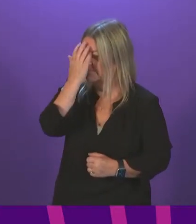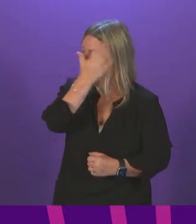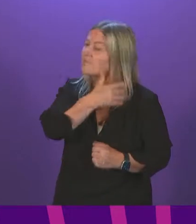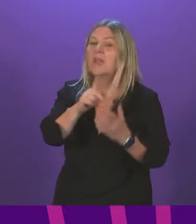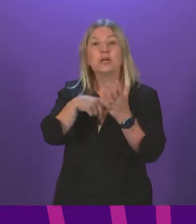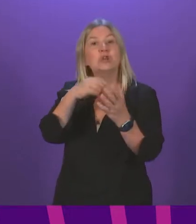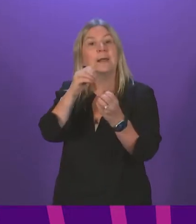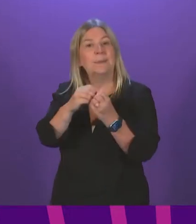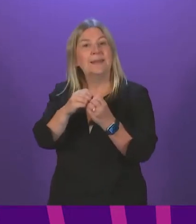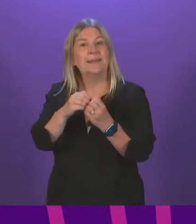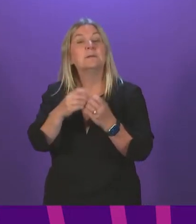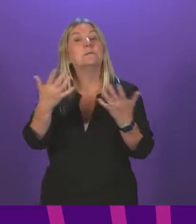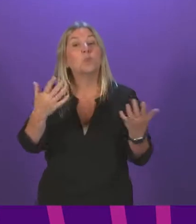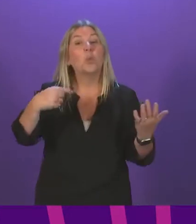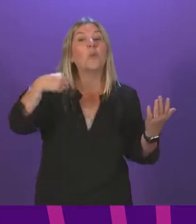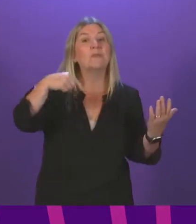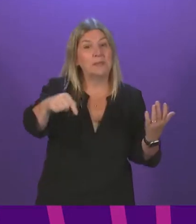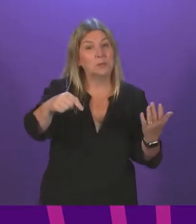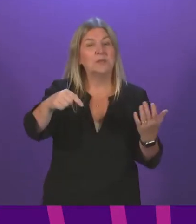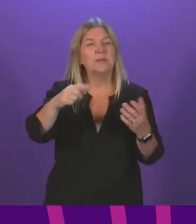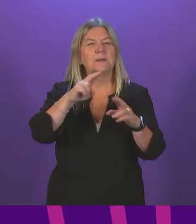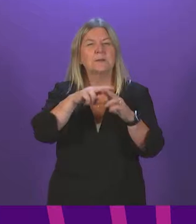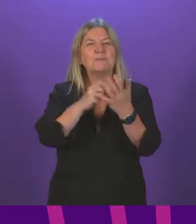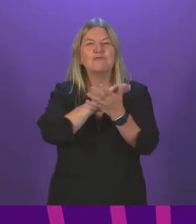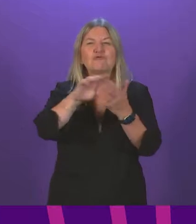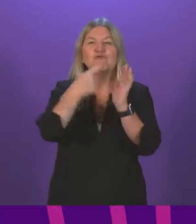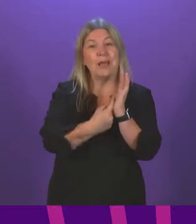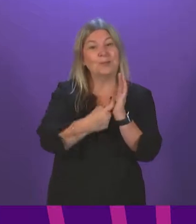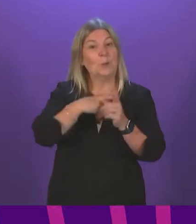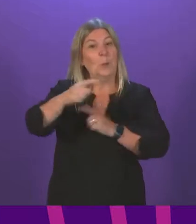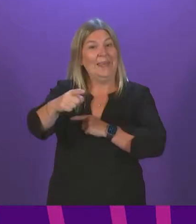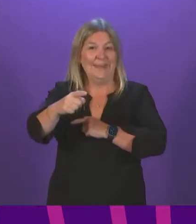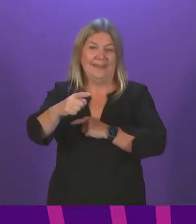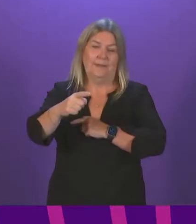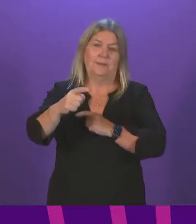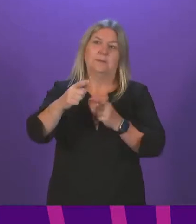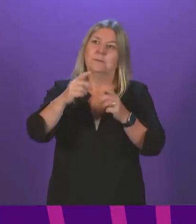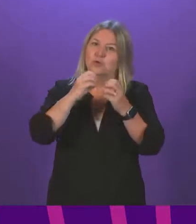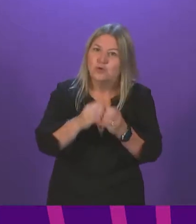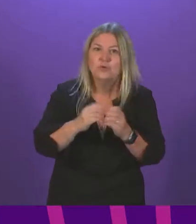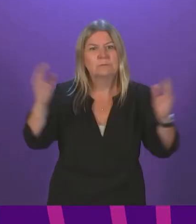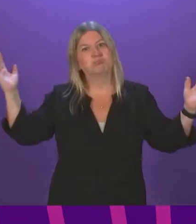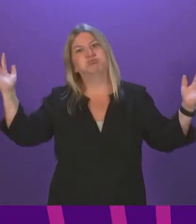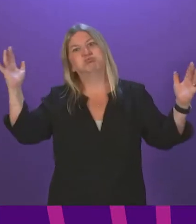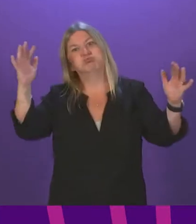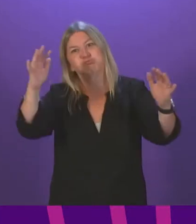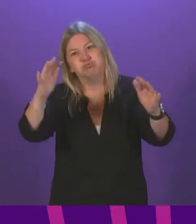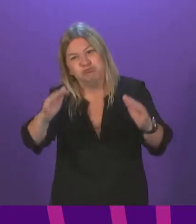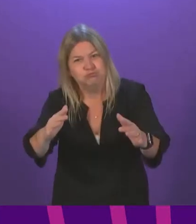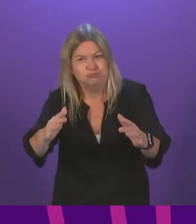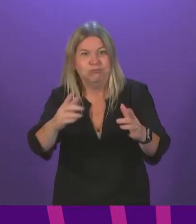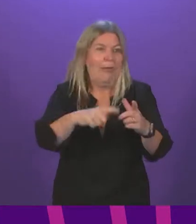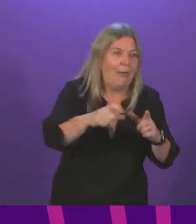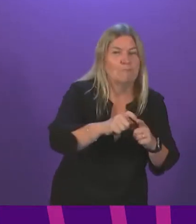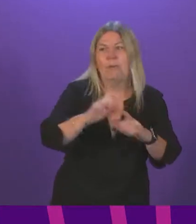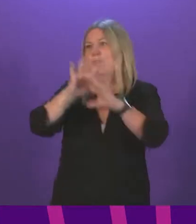Freshers' Week. Students will be congregating from all over the world and the UK in pubs, in cafes, in restaurants. And, indeed, for the next